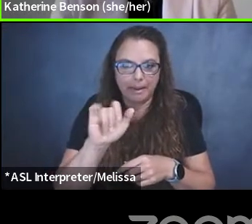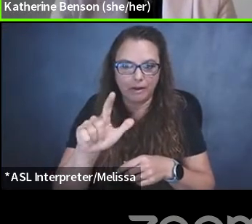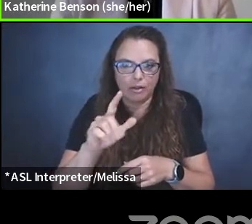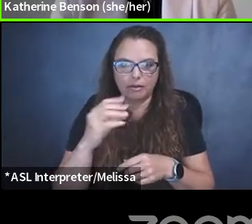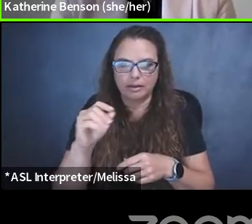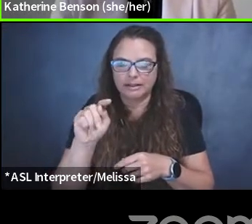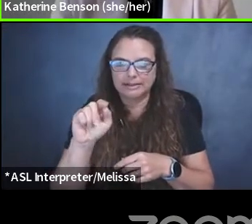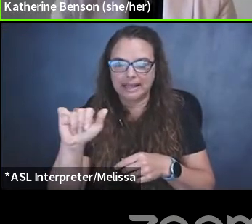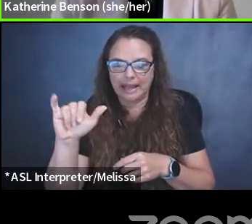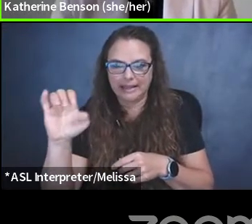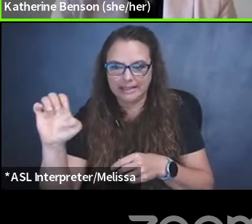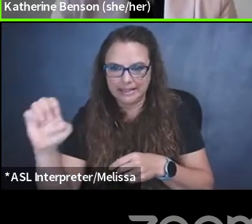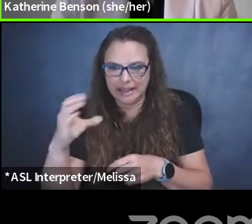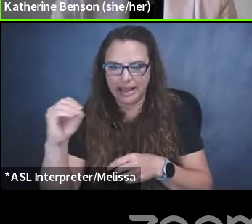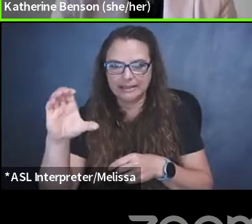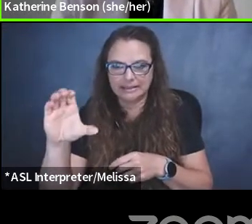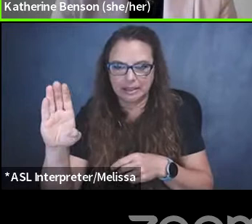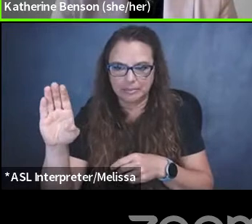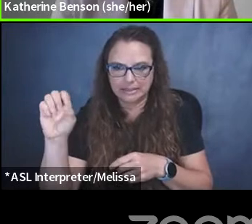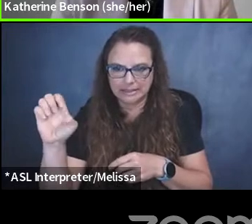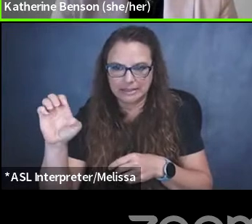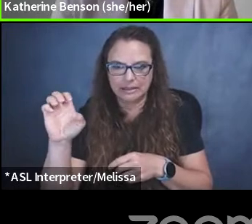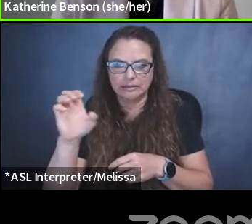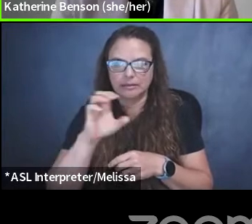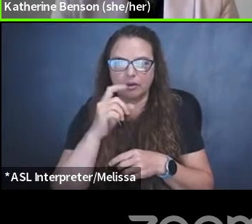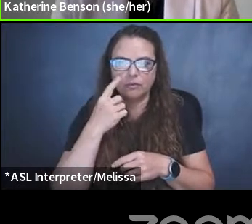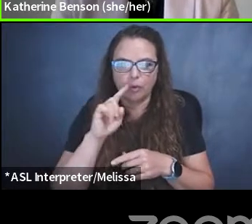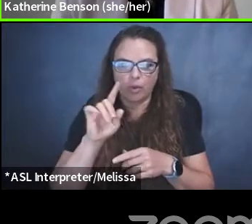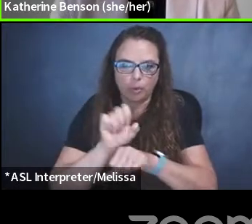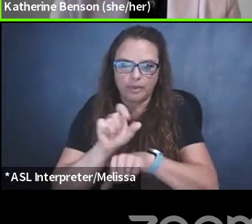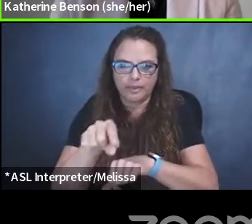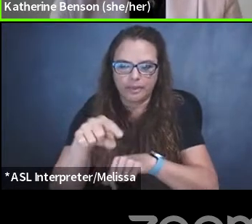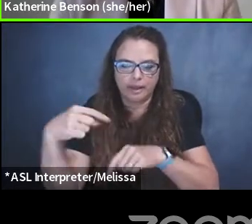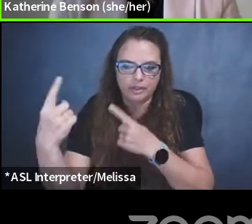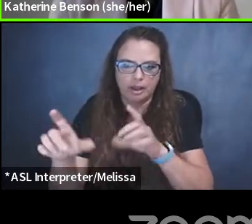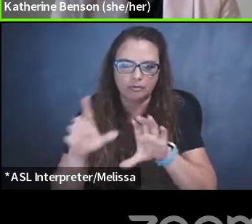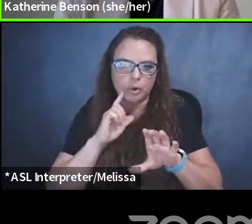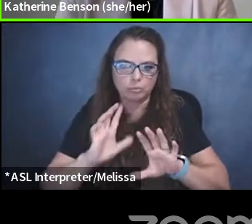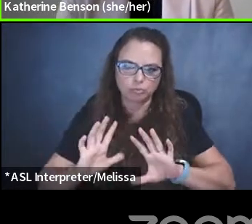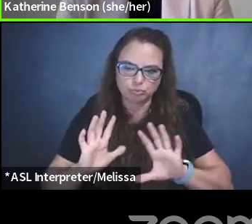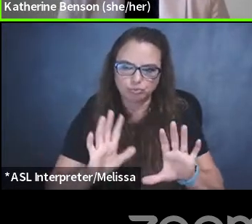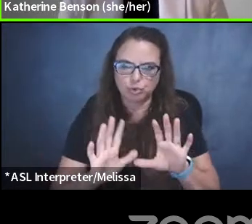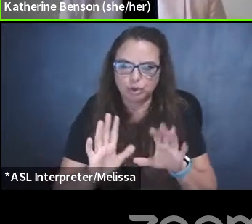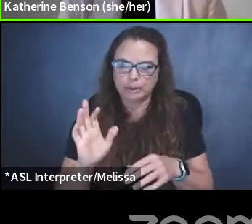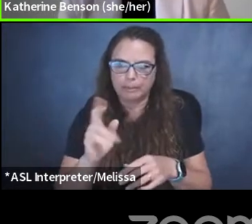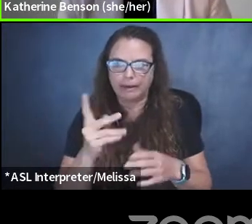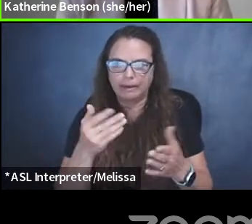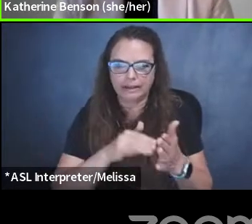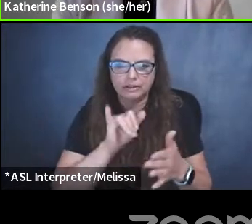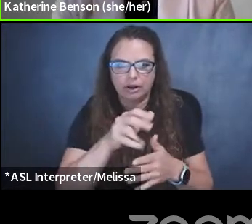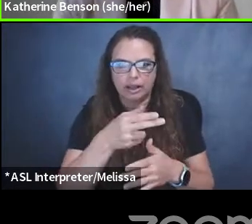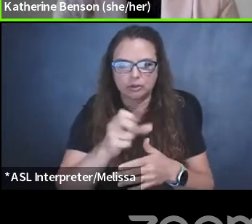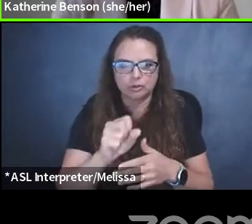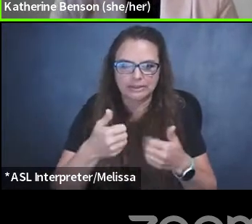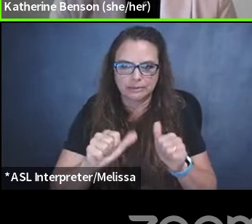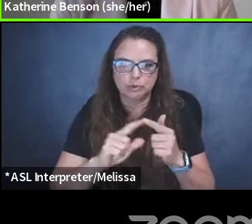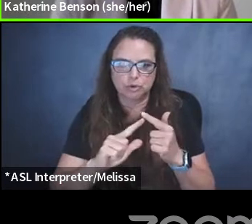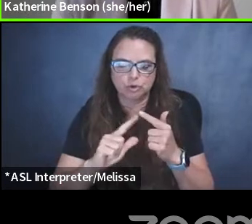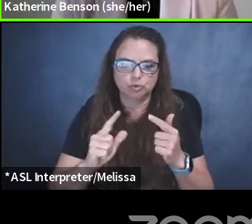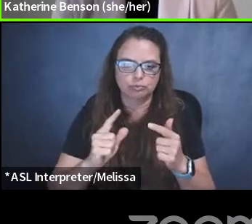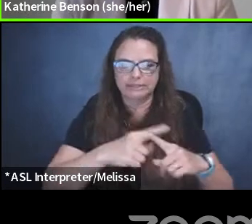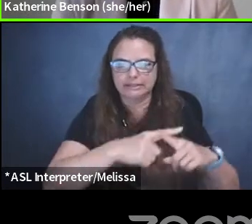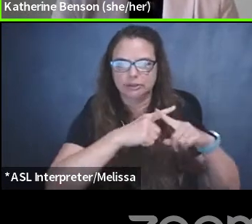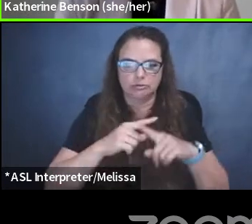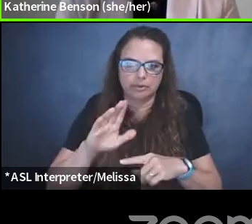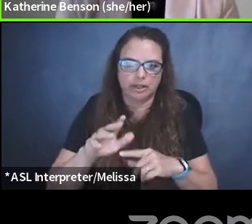high school's attempt to censor their journalistic works. On top of being journalists, Spencer and Jessica are also advocates for the